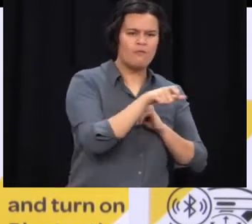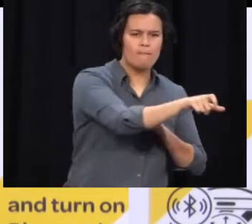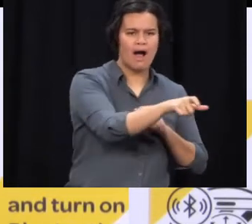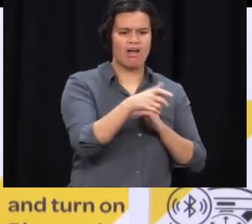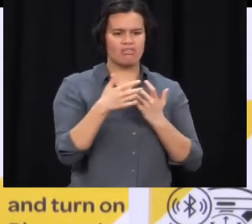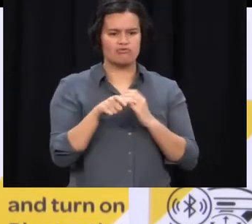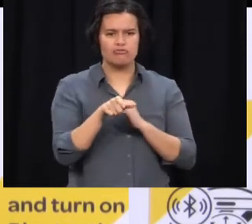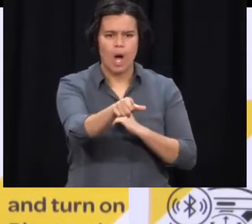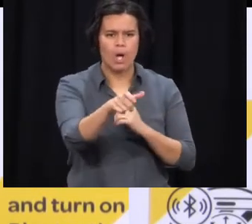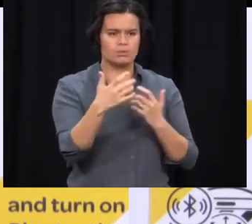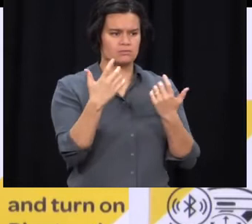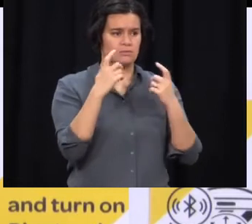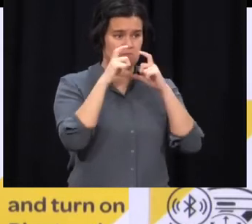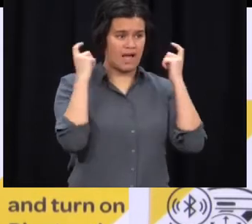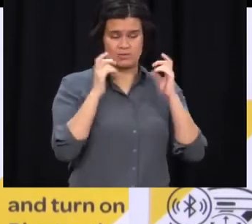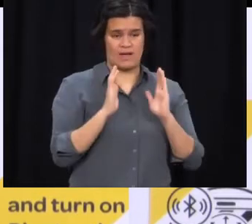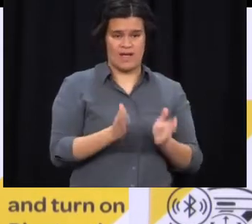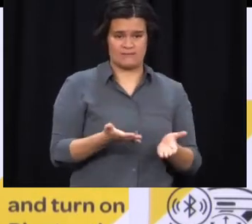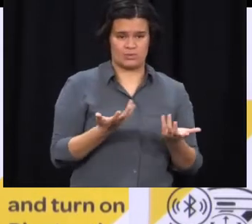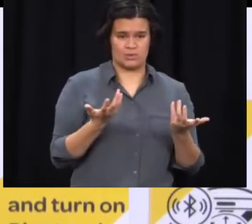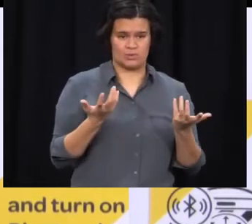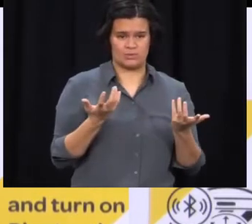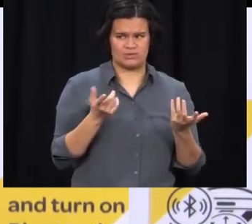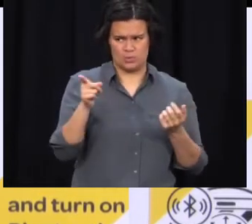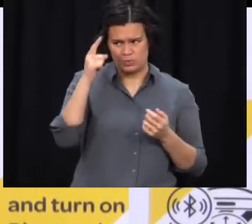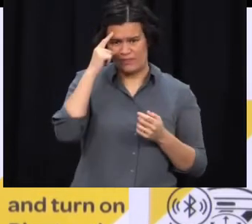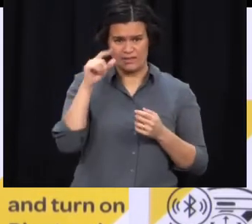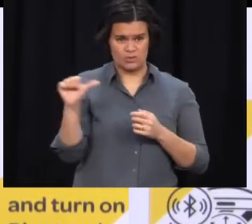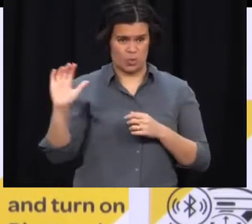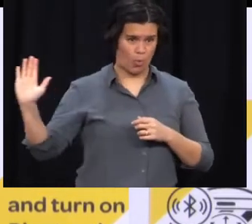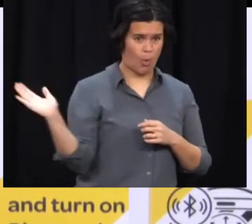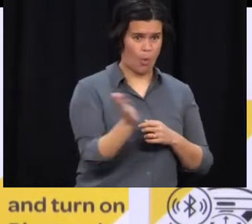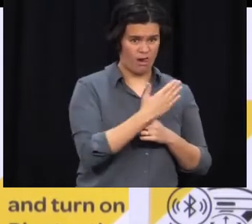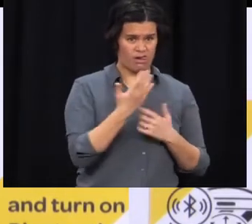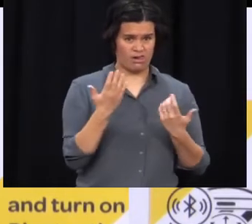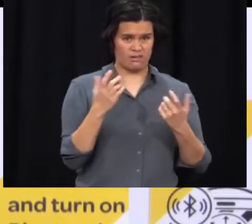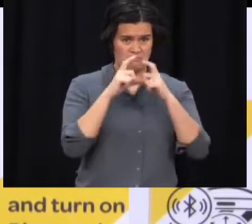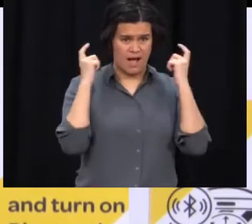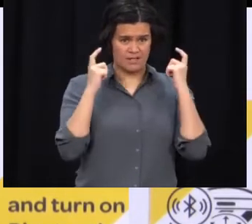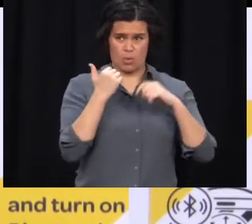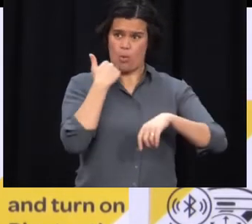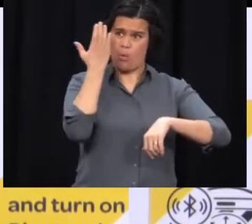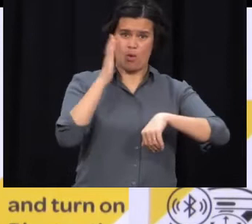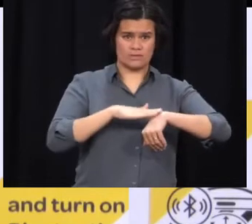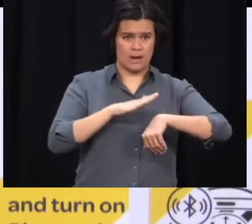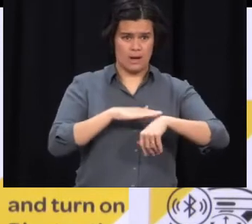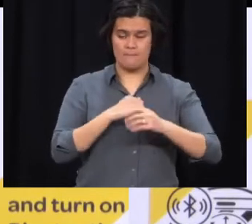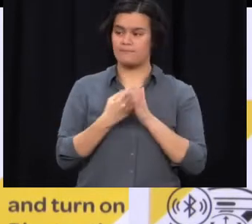I acknowledge that wearing a mask is not necessarily a practical option. So they should be doing that where they can be well distanced from other people.